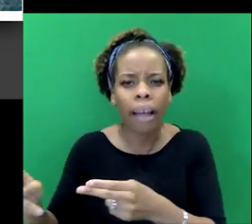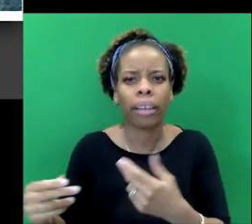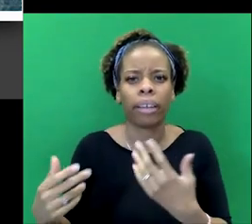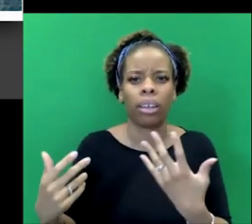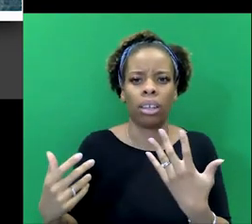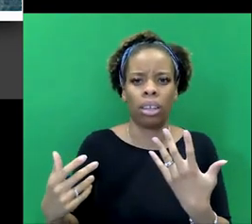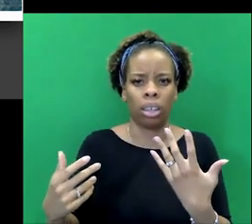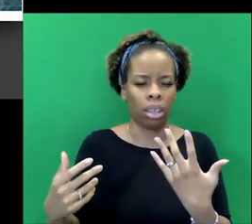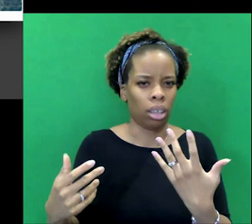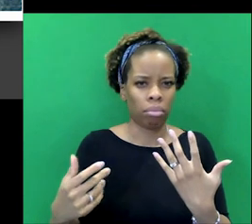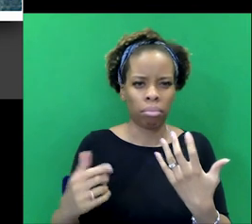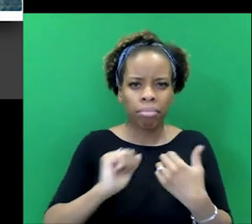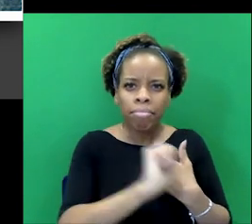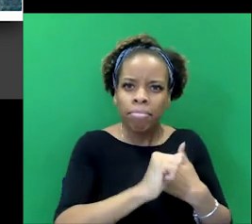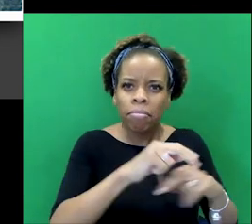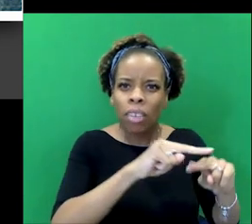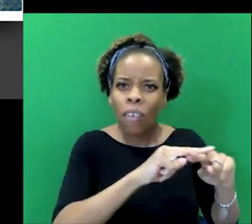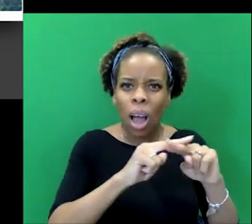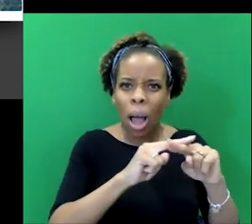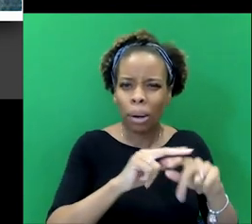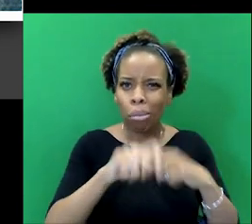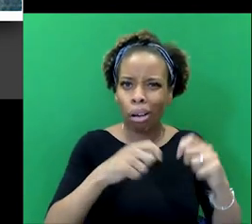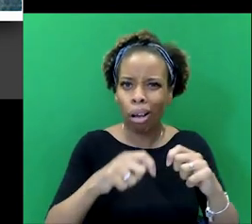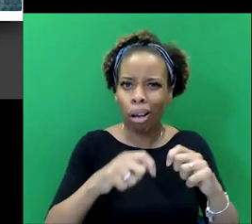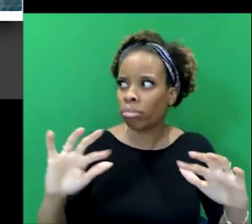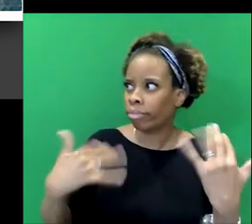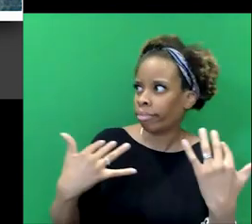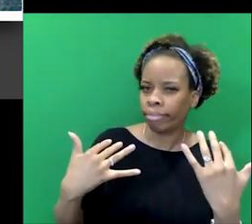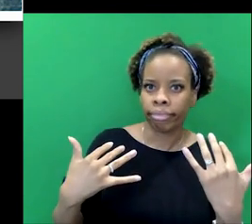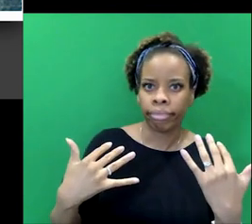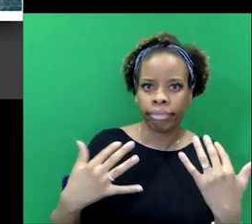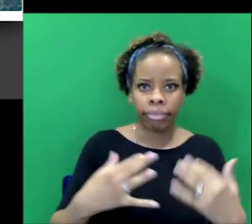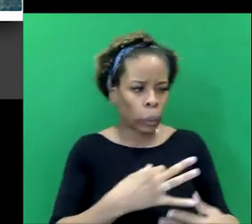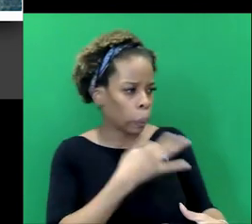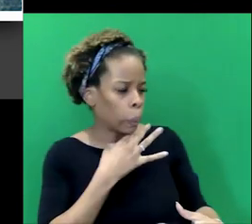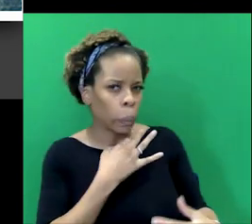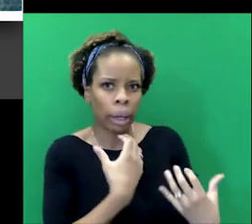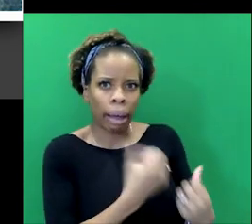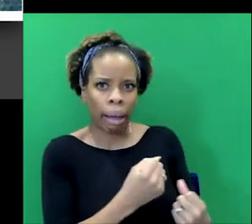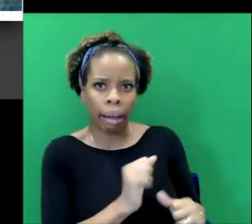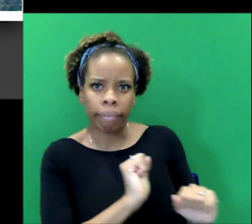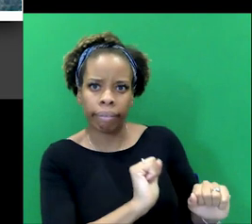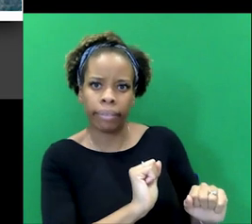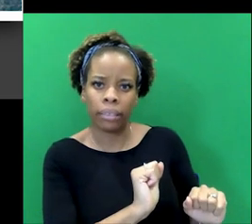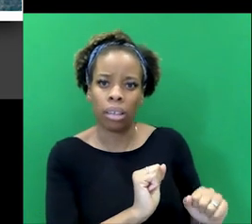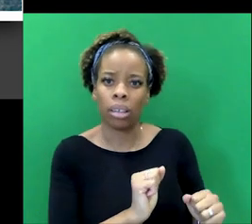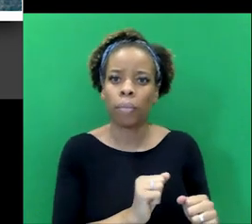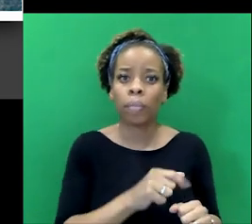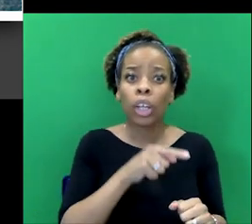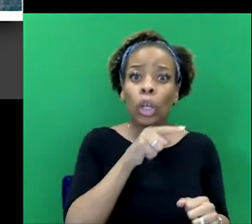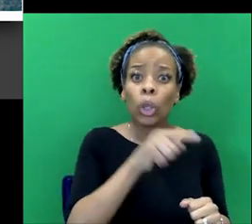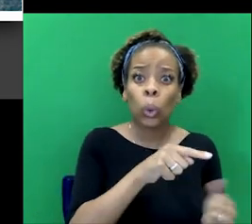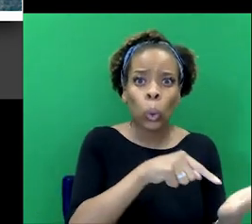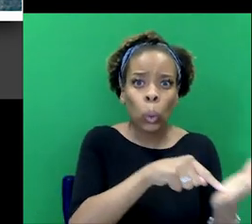history of this family being besieged, really, in this village, isn't there? You reproduce all kinds of